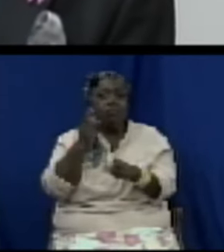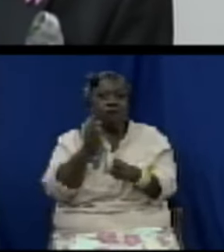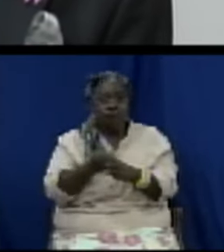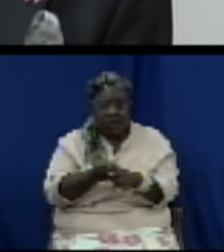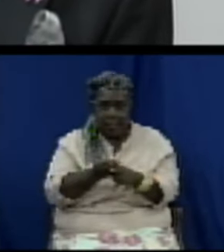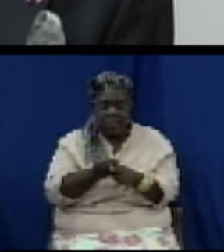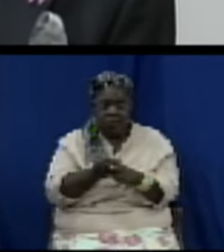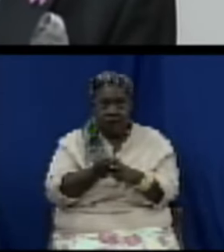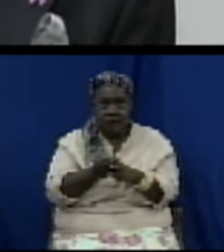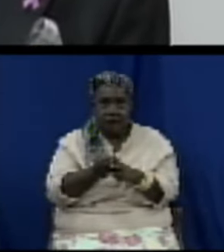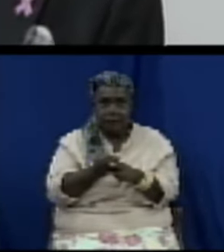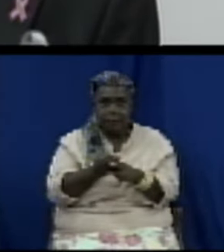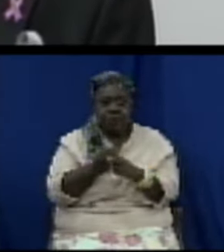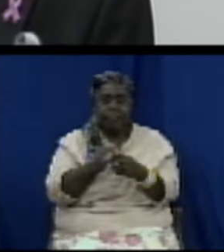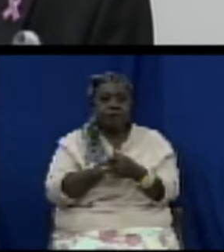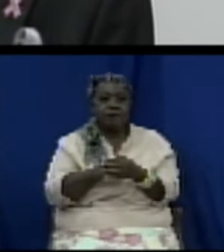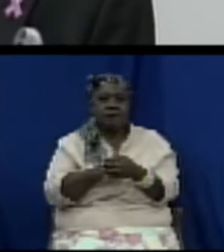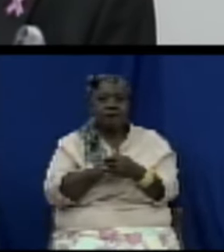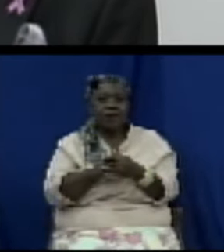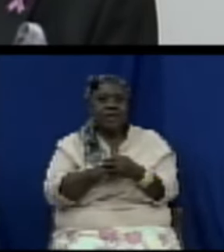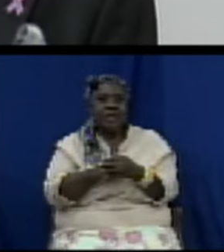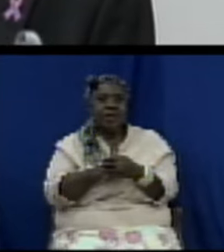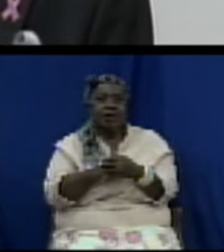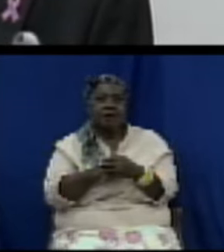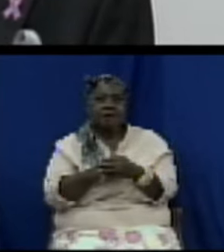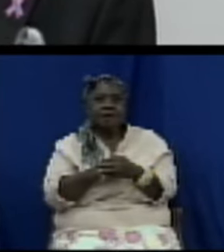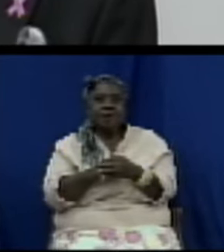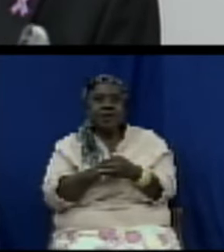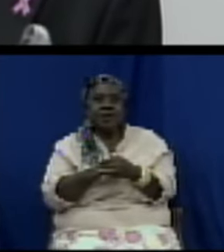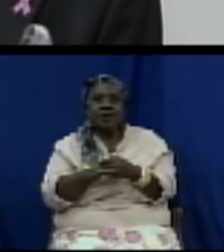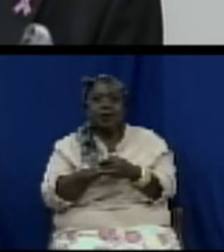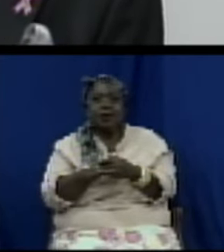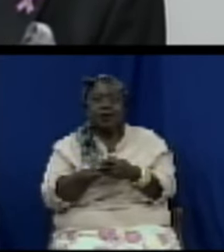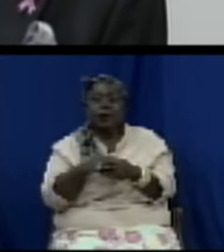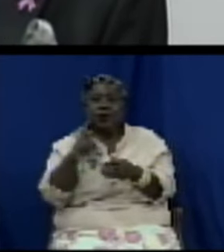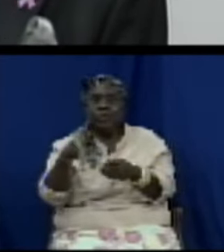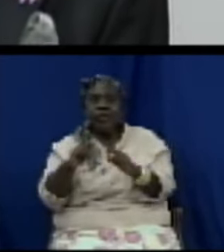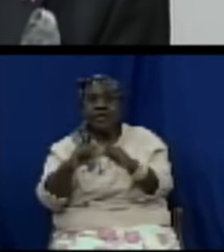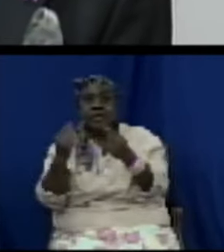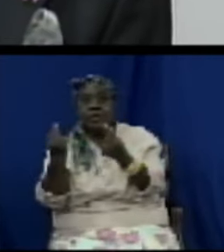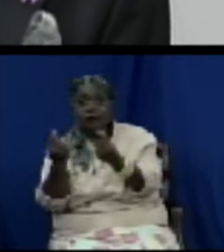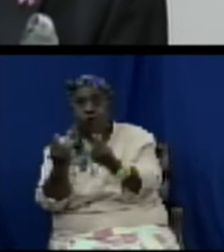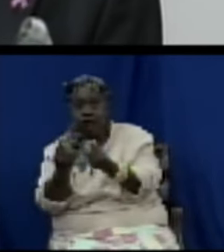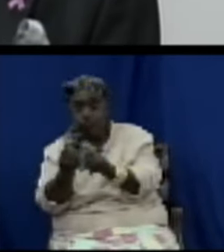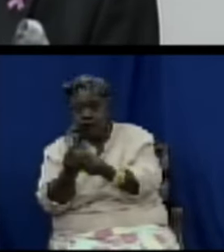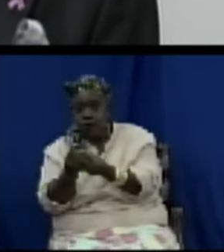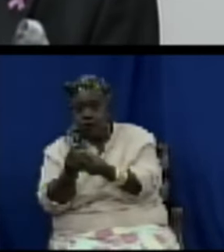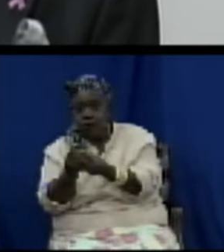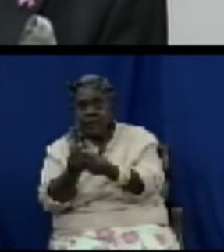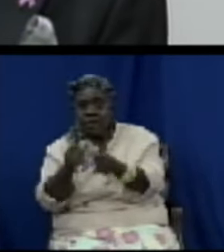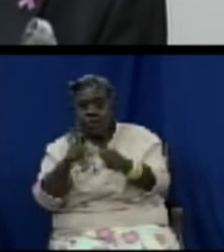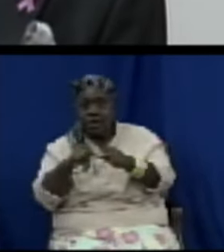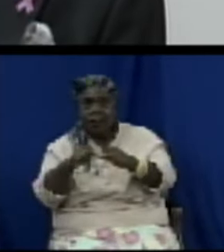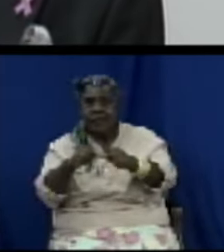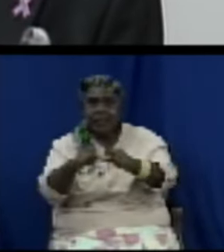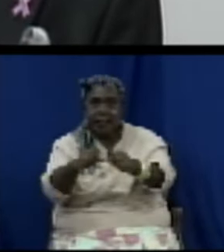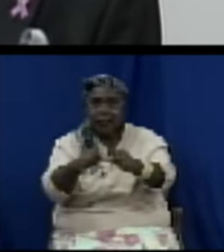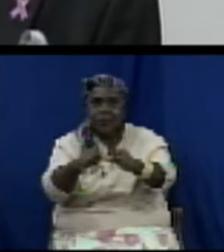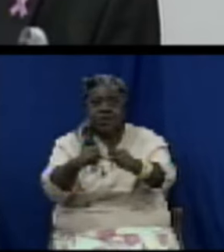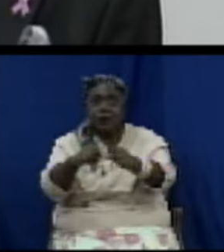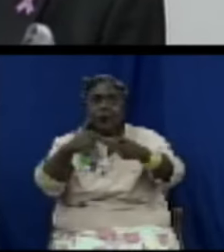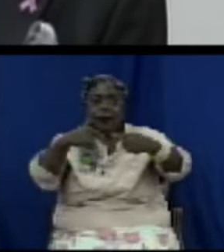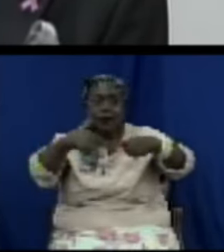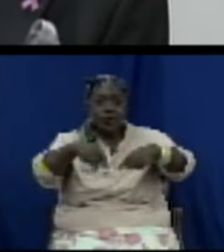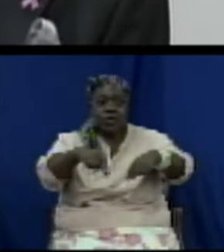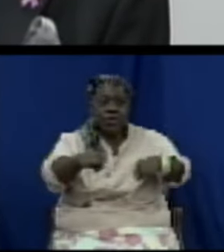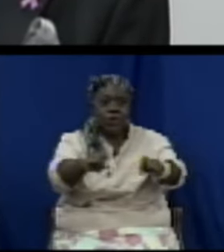the department has been diligent in its efforts to educate and advise business